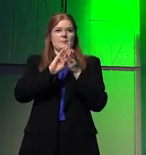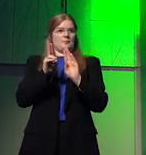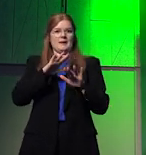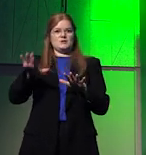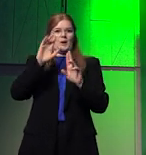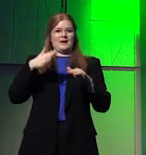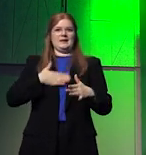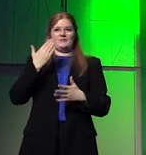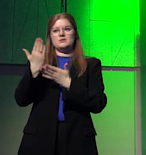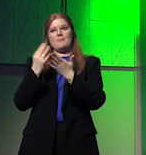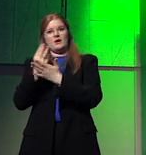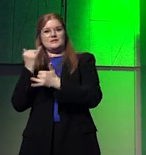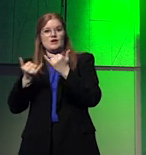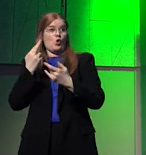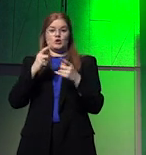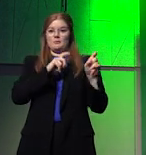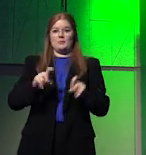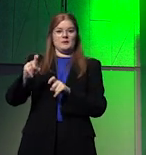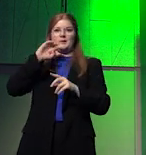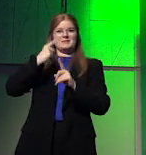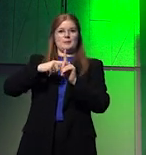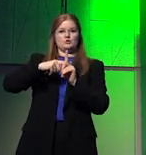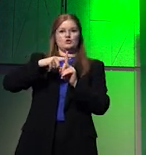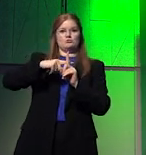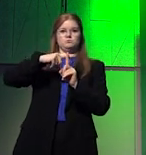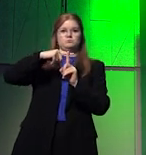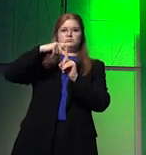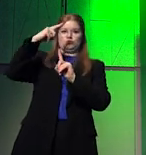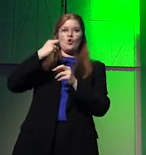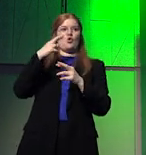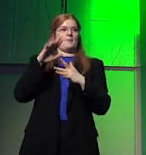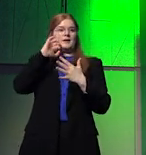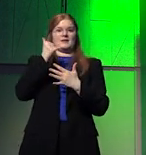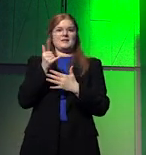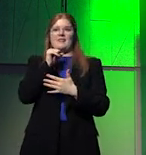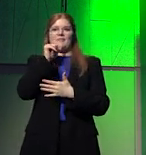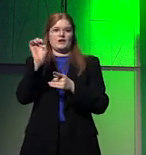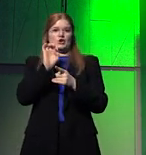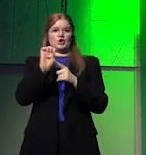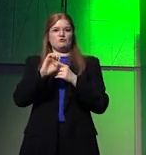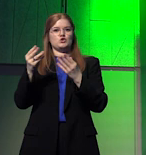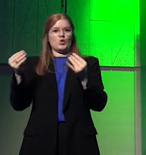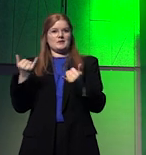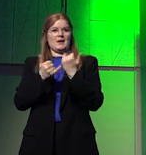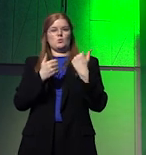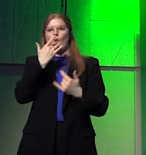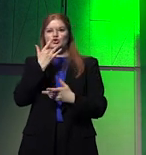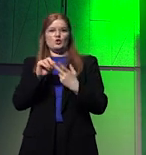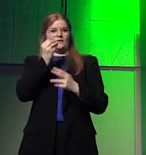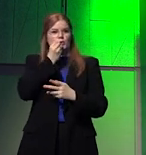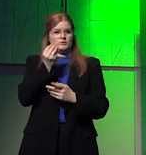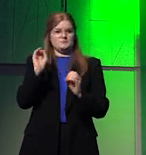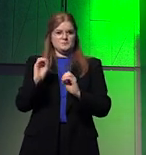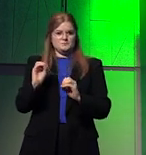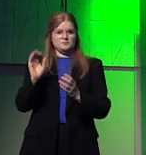parts of the year or more permanently because of temperature rise and or scarcity of key resources such as water and food.